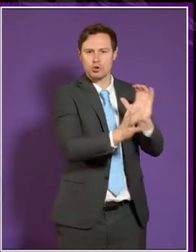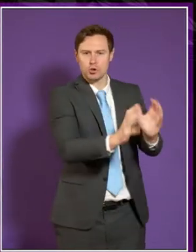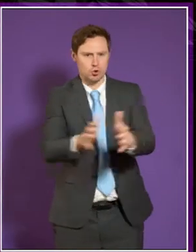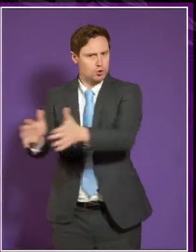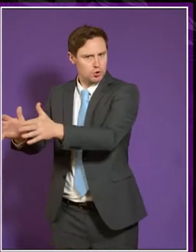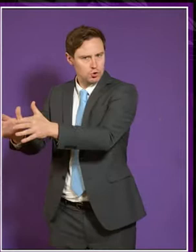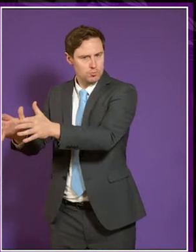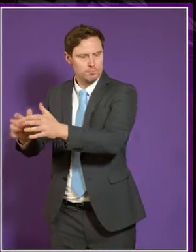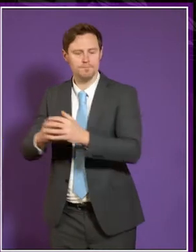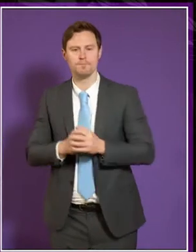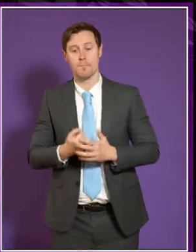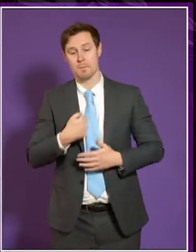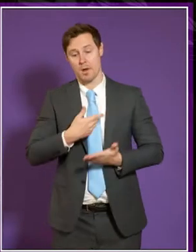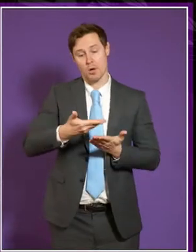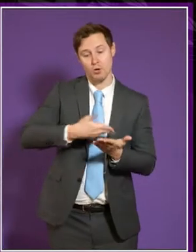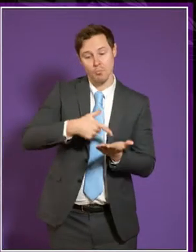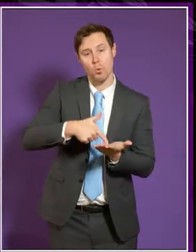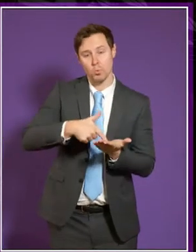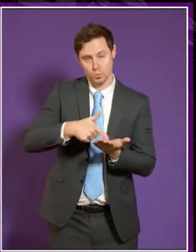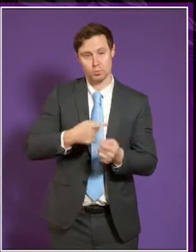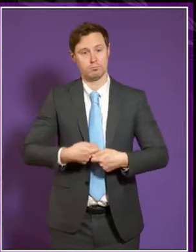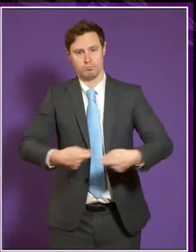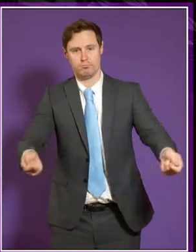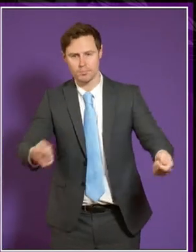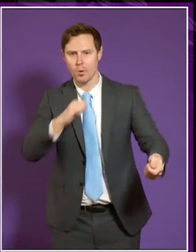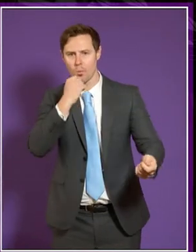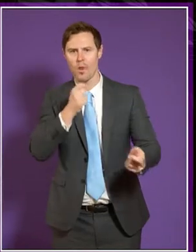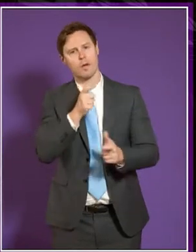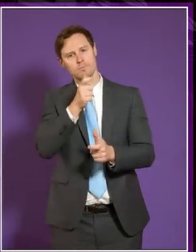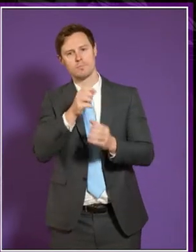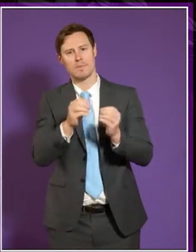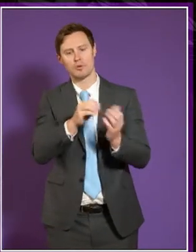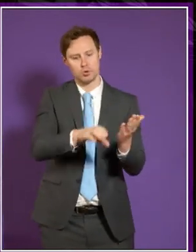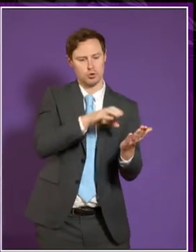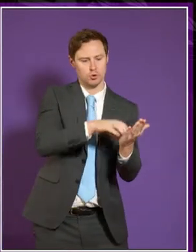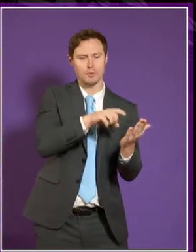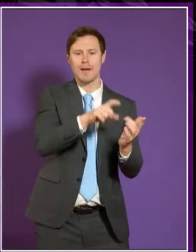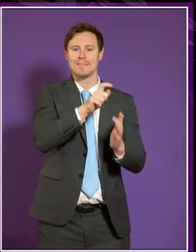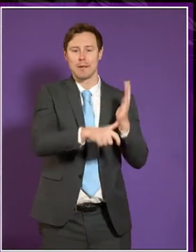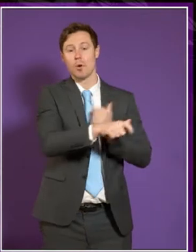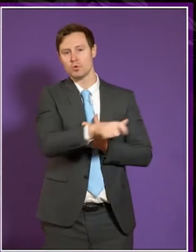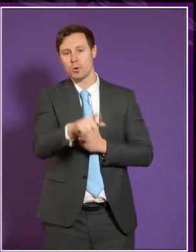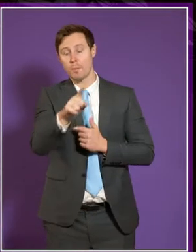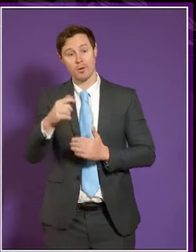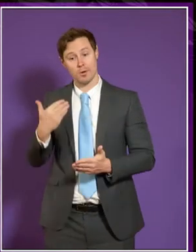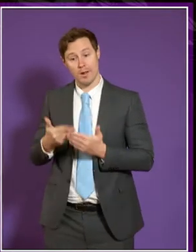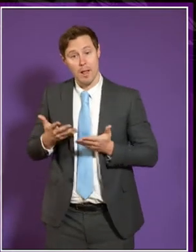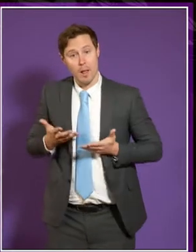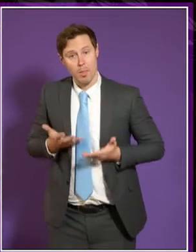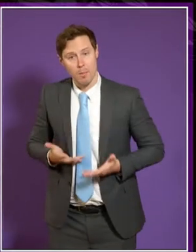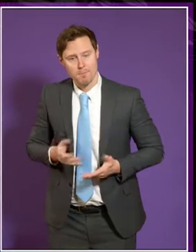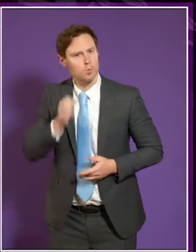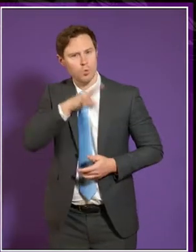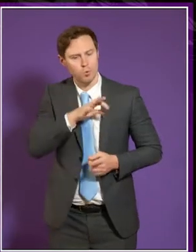So in my annual report, there will be certainly mentions of disabled students. But I don't think at this stage they will go into